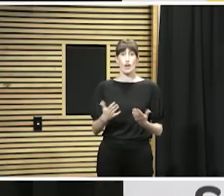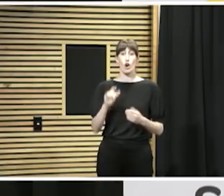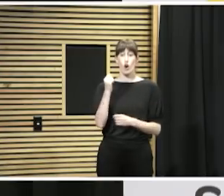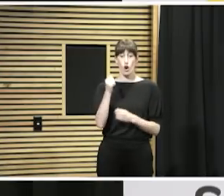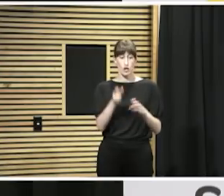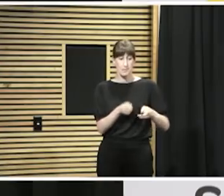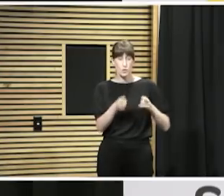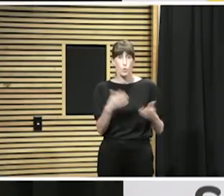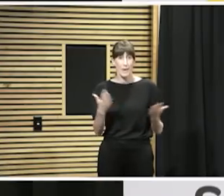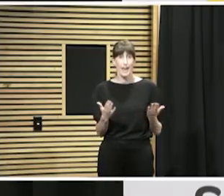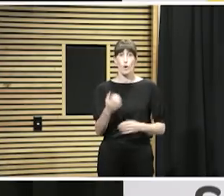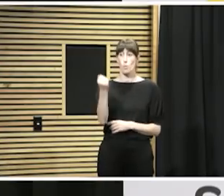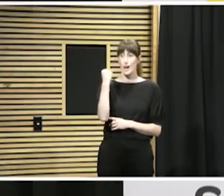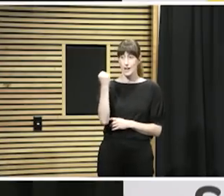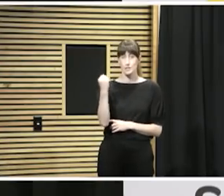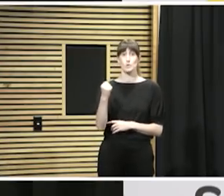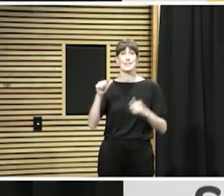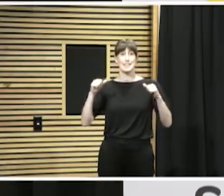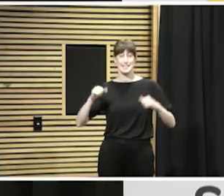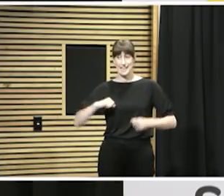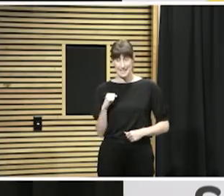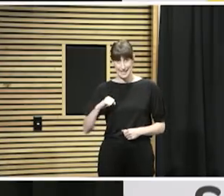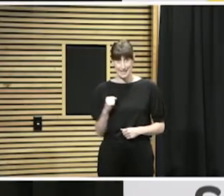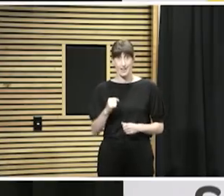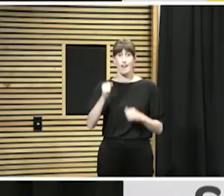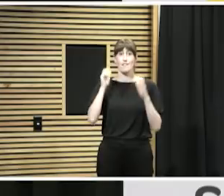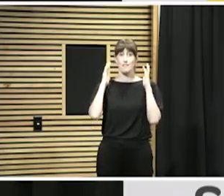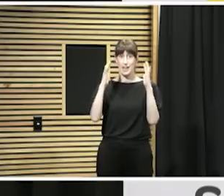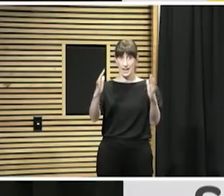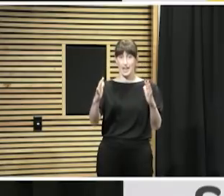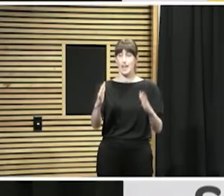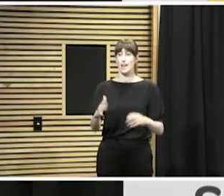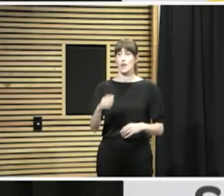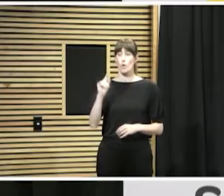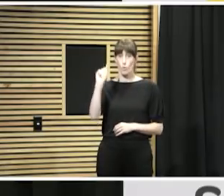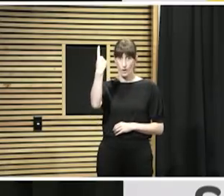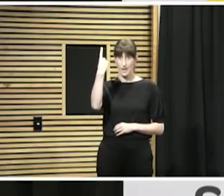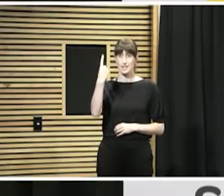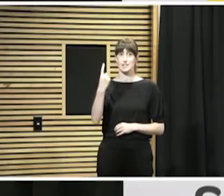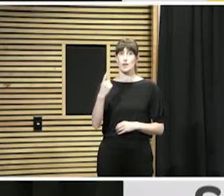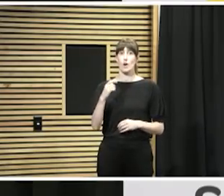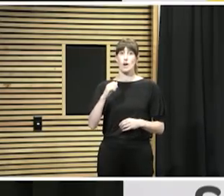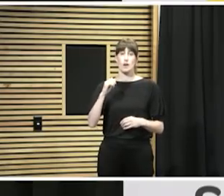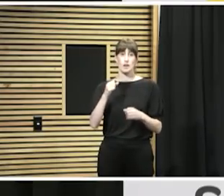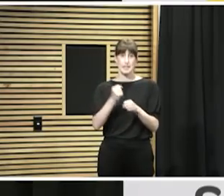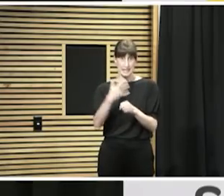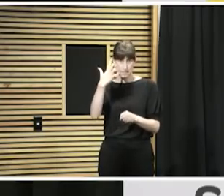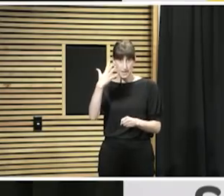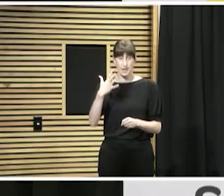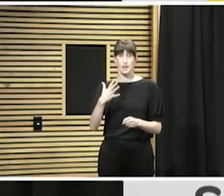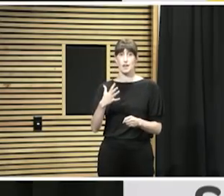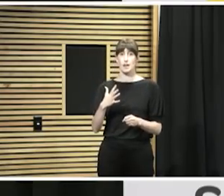Whangarei Hospital, Dunedin Hospital, Auckland Hospital, Nelson Hospital, Wairau Hospital in Blenheim,